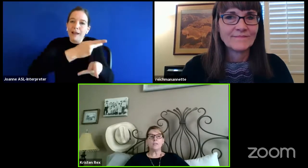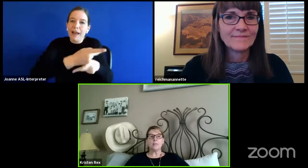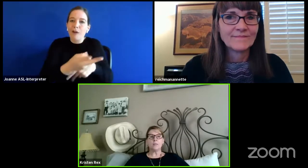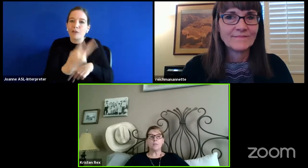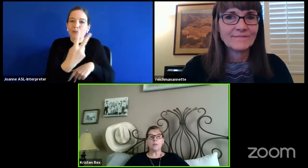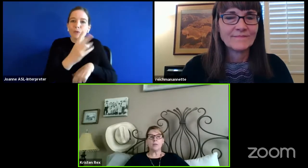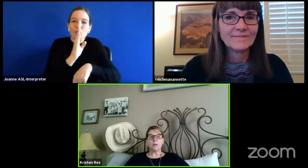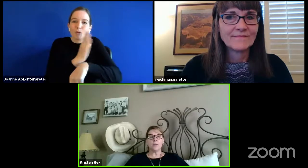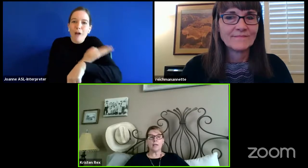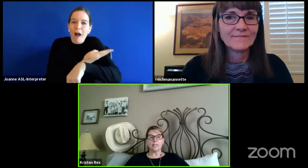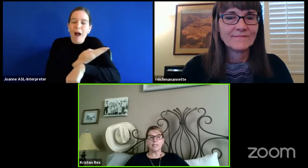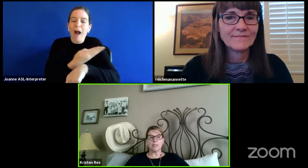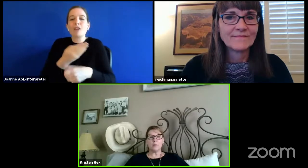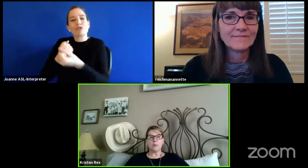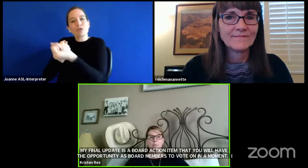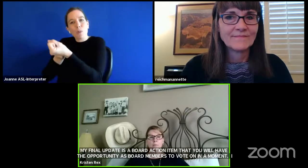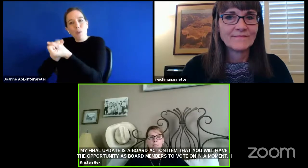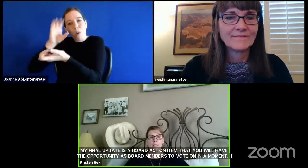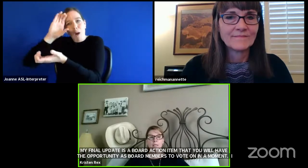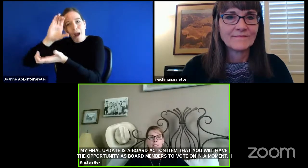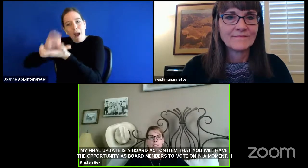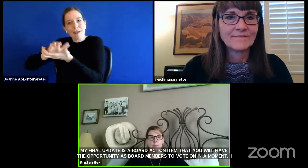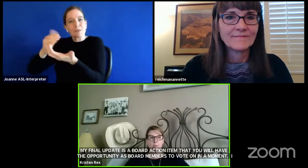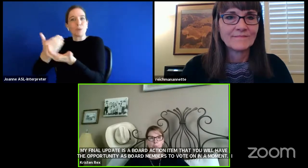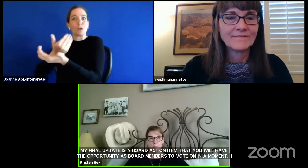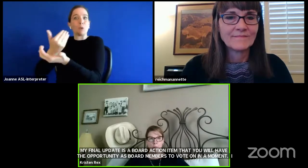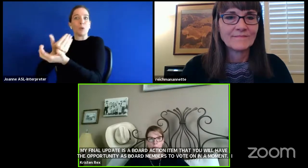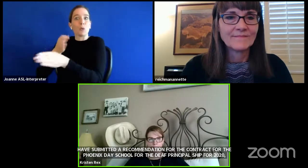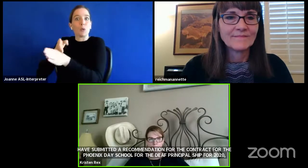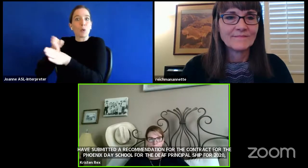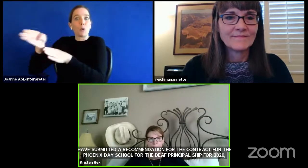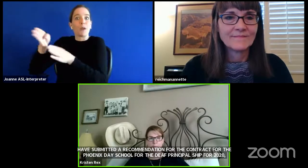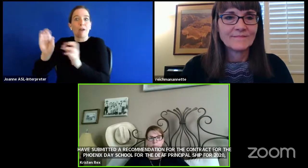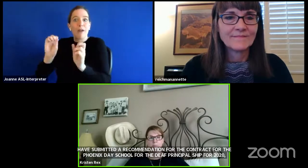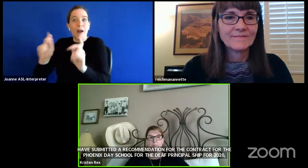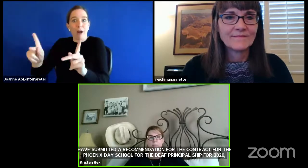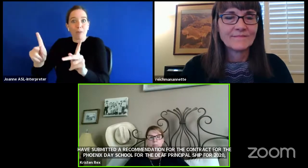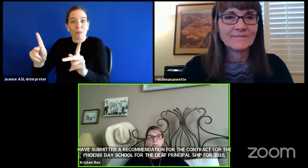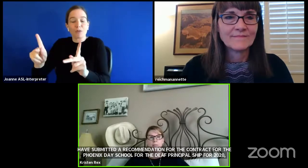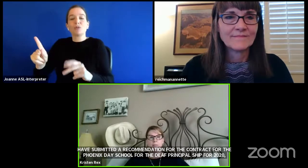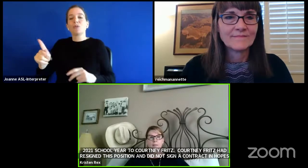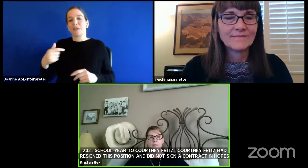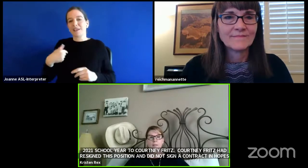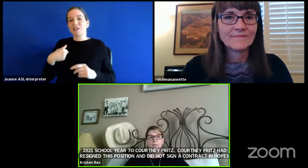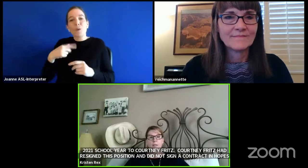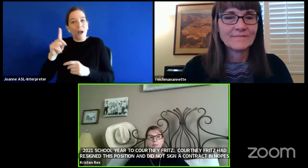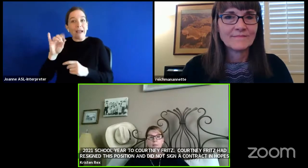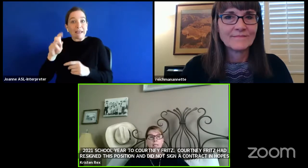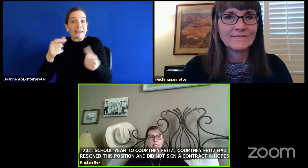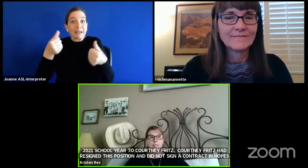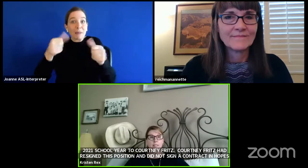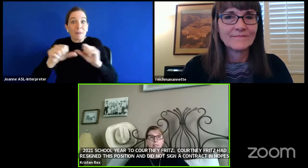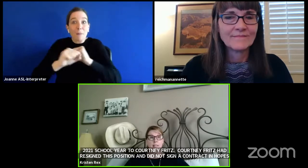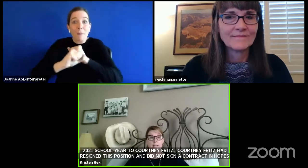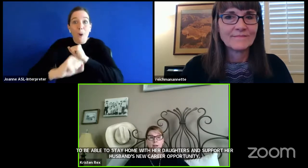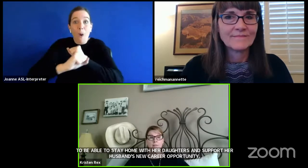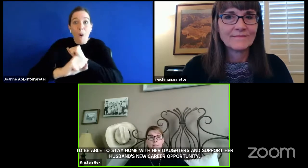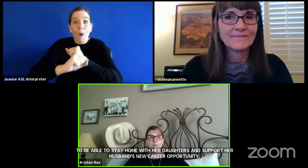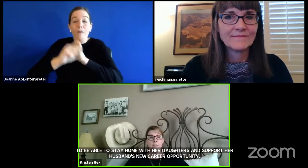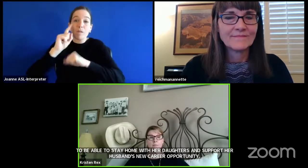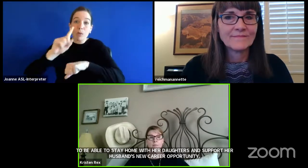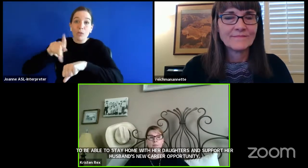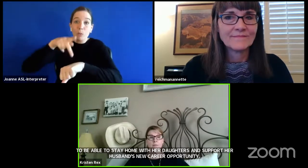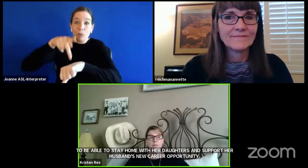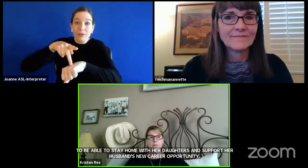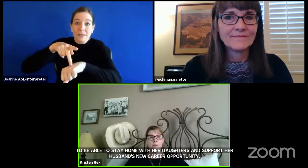To let the board know that I did post the PDSD principal position, the PDSD staff